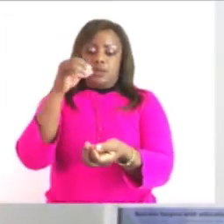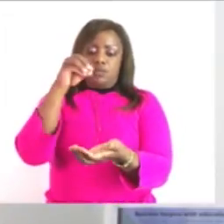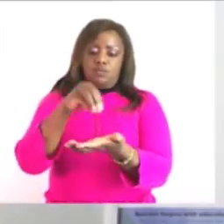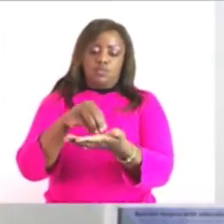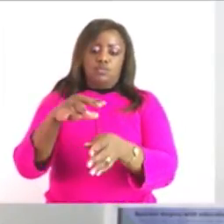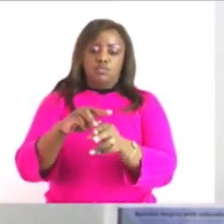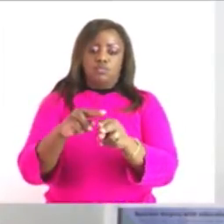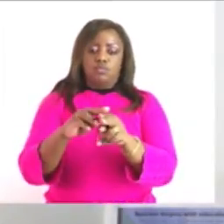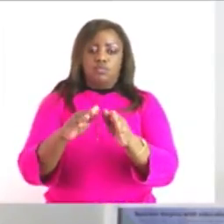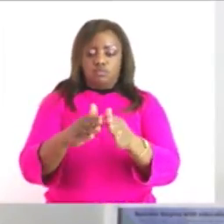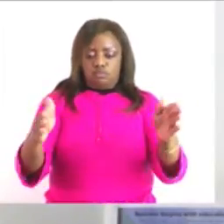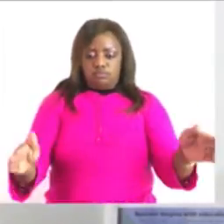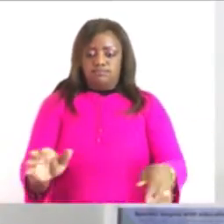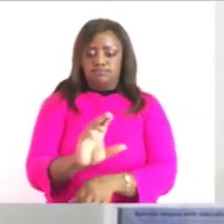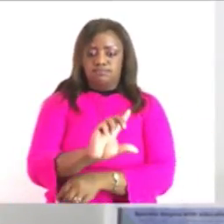um i mean